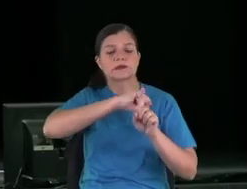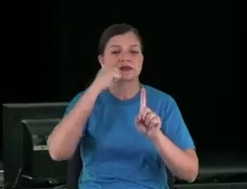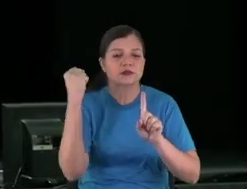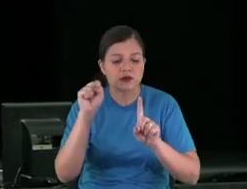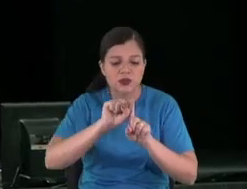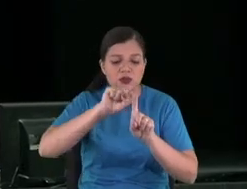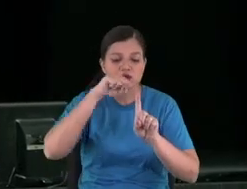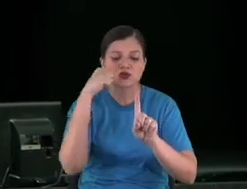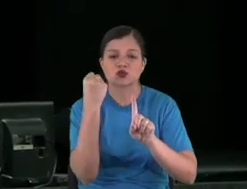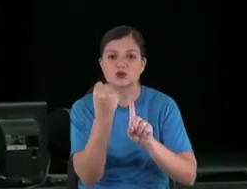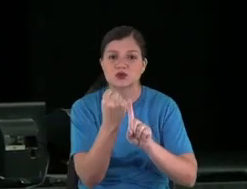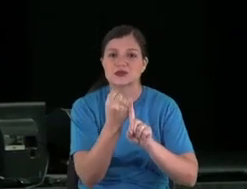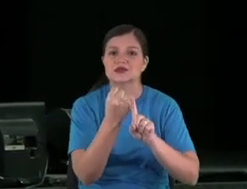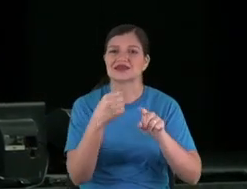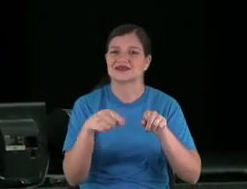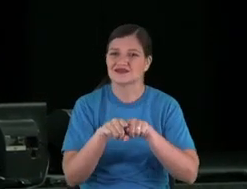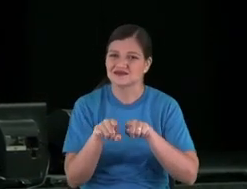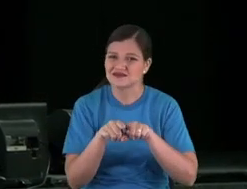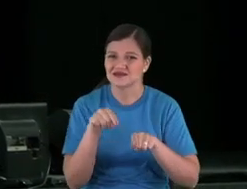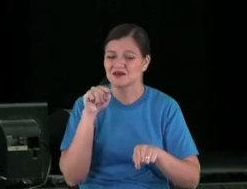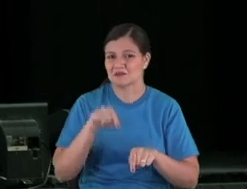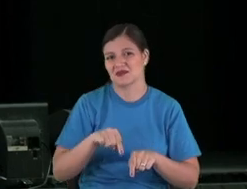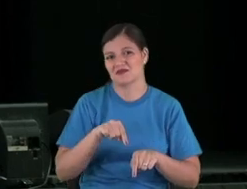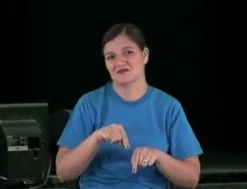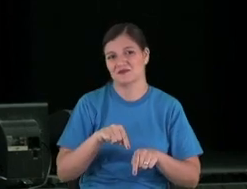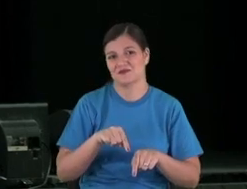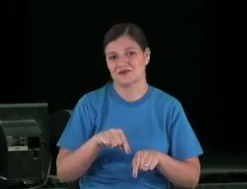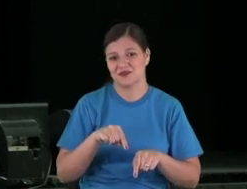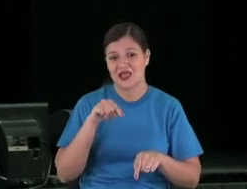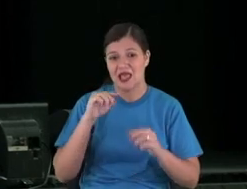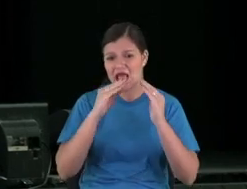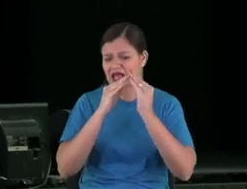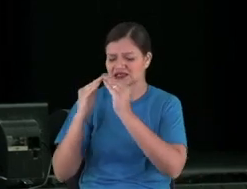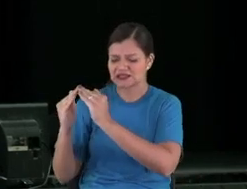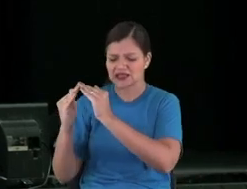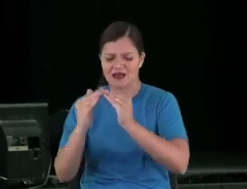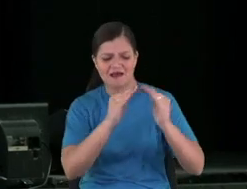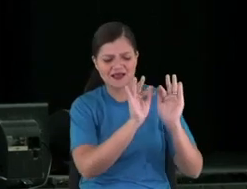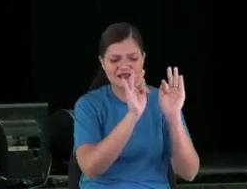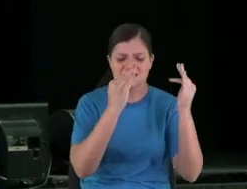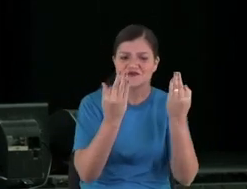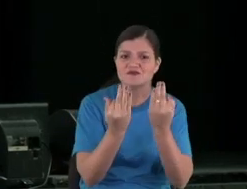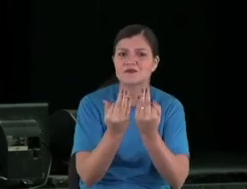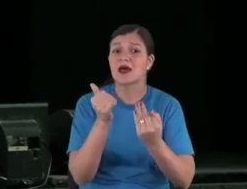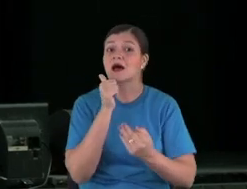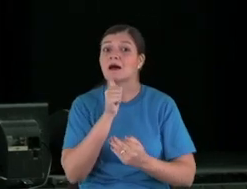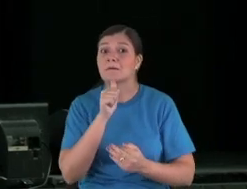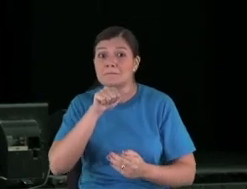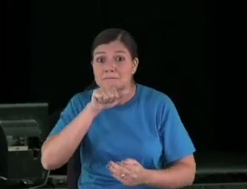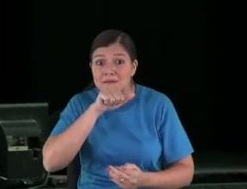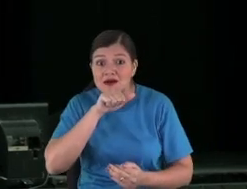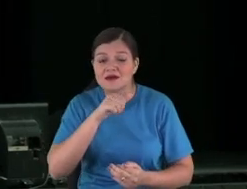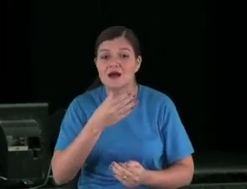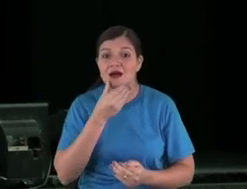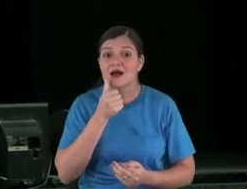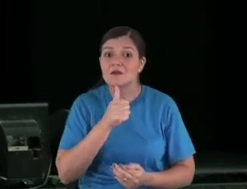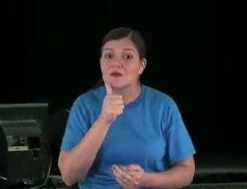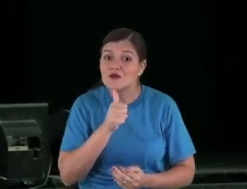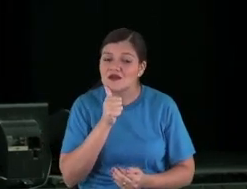Most all of our society, they don't have a father presence. They have